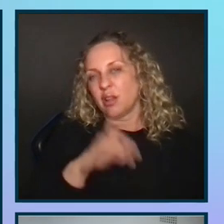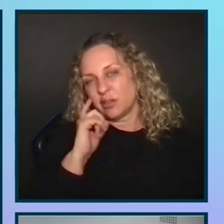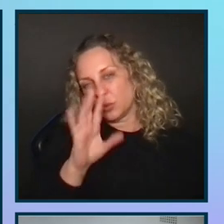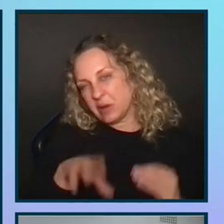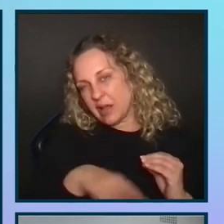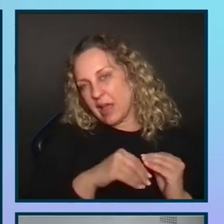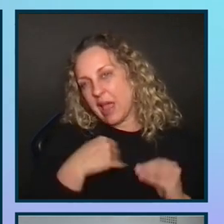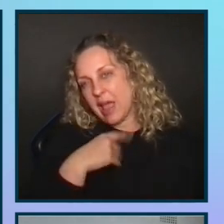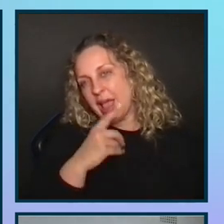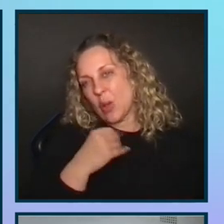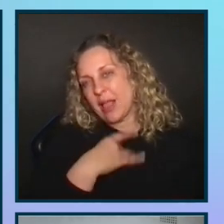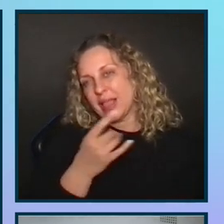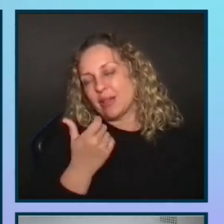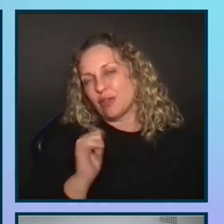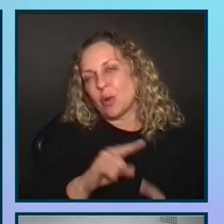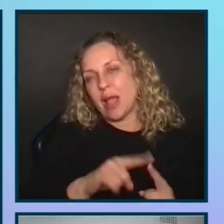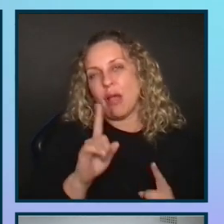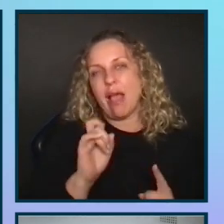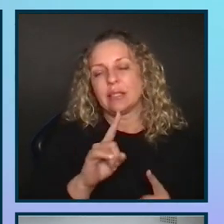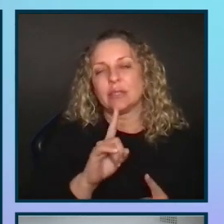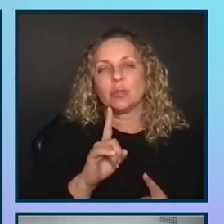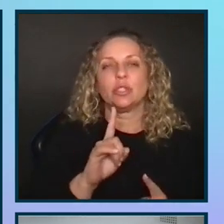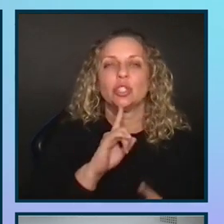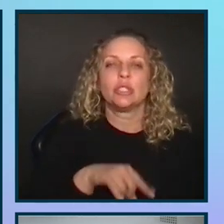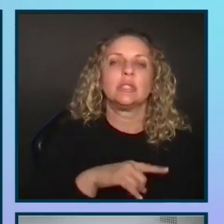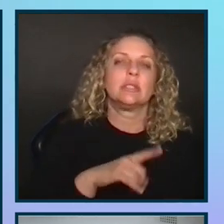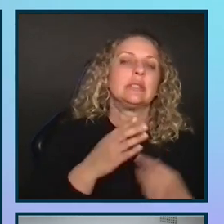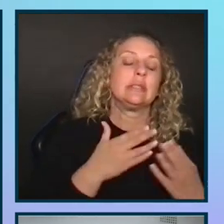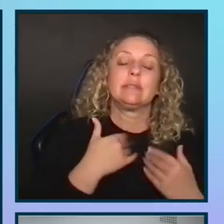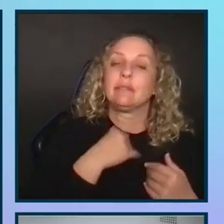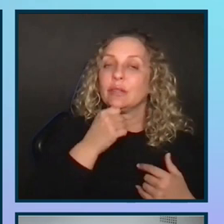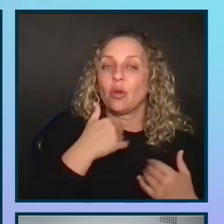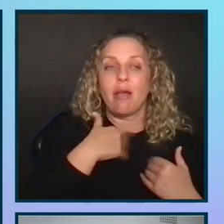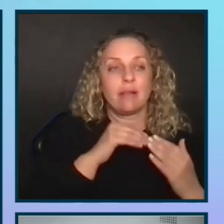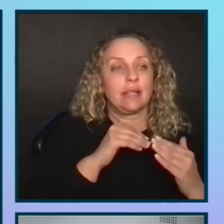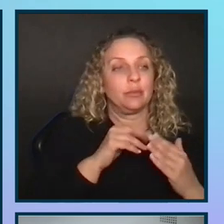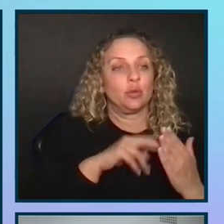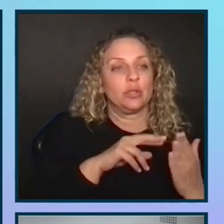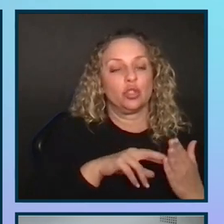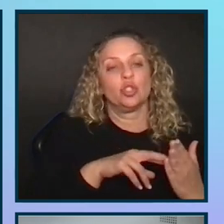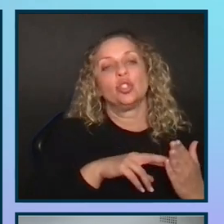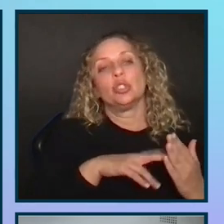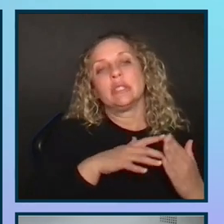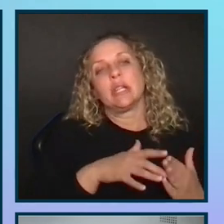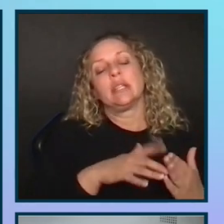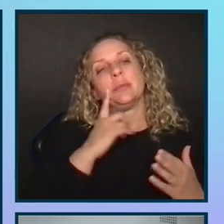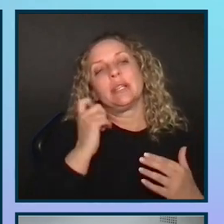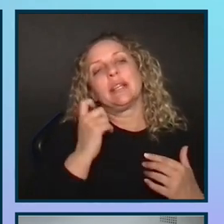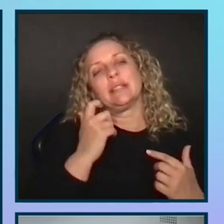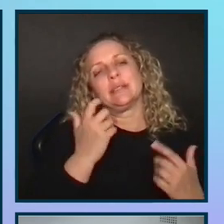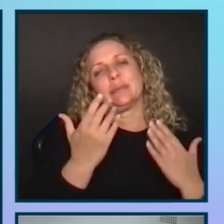I do like to kind of try and add these questions in, even if I may not be doing an accessibility research study, because